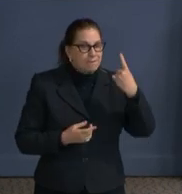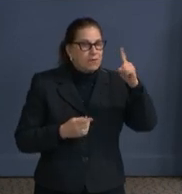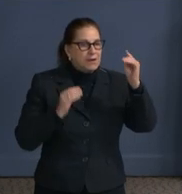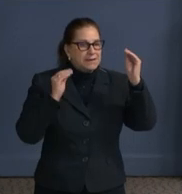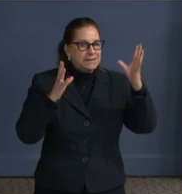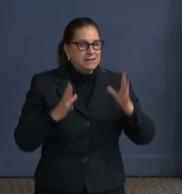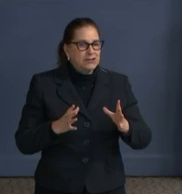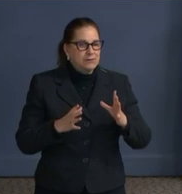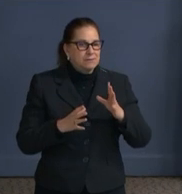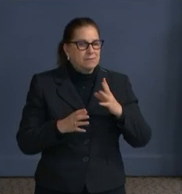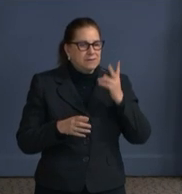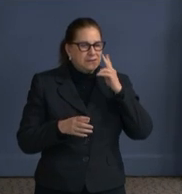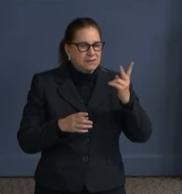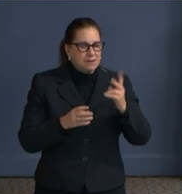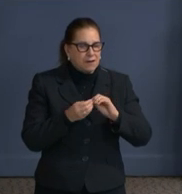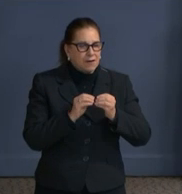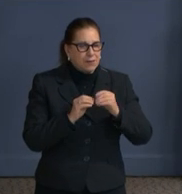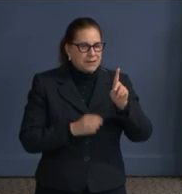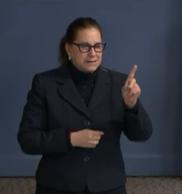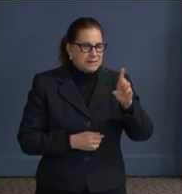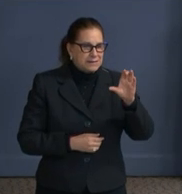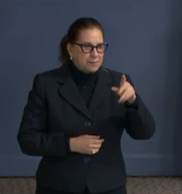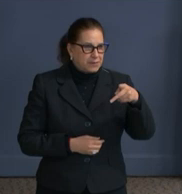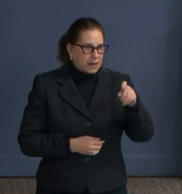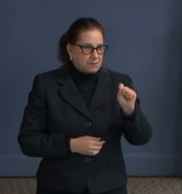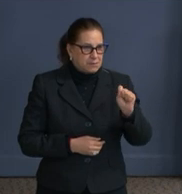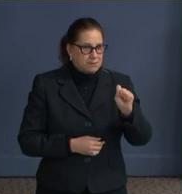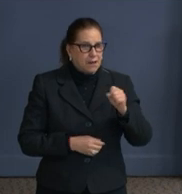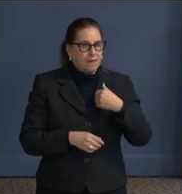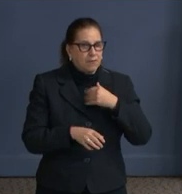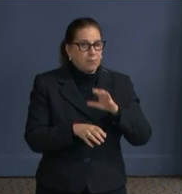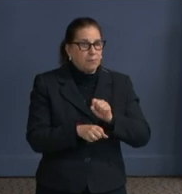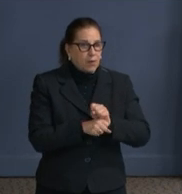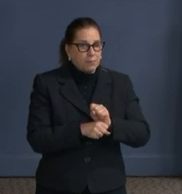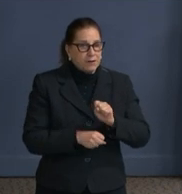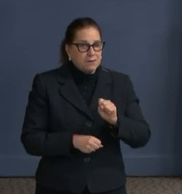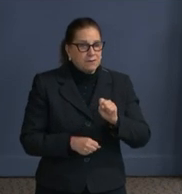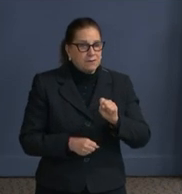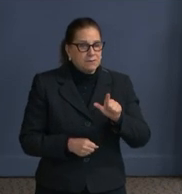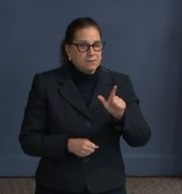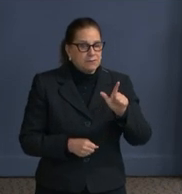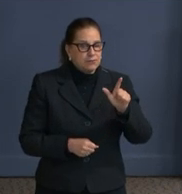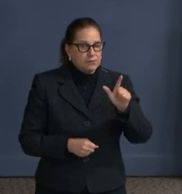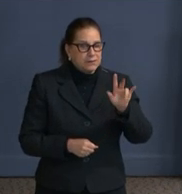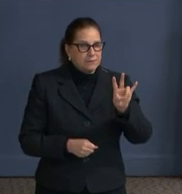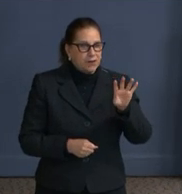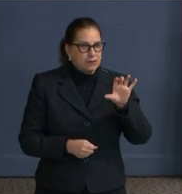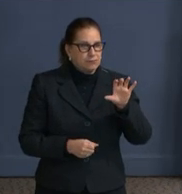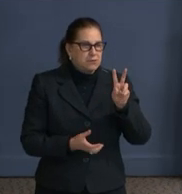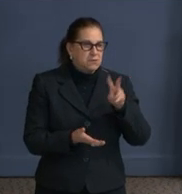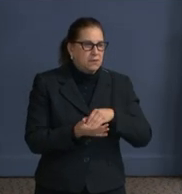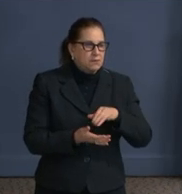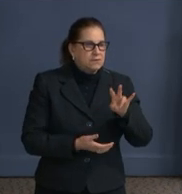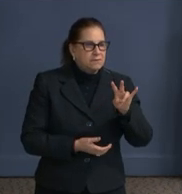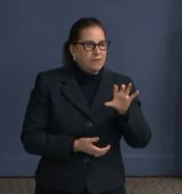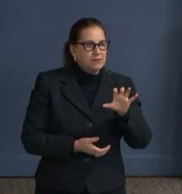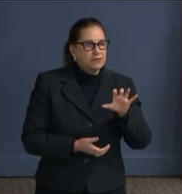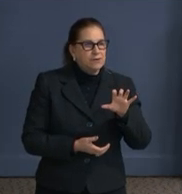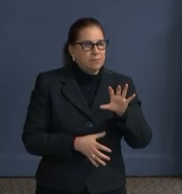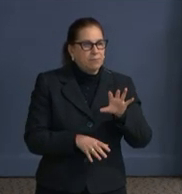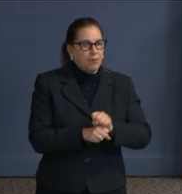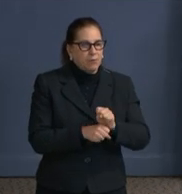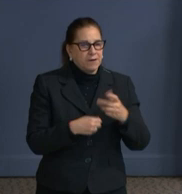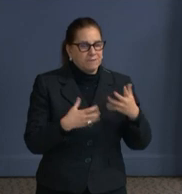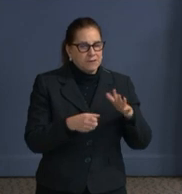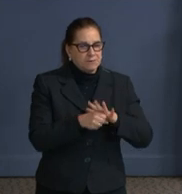vaccination appointments that have been filled are 2,700 out of the available 3,800, approximately